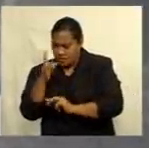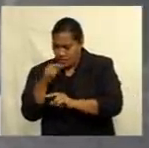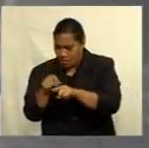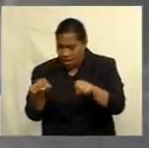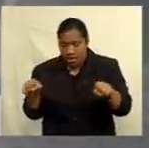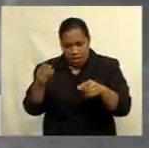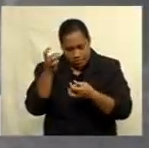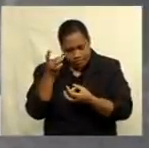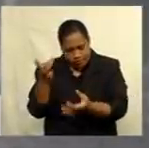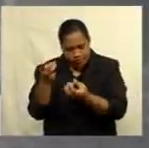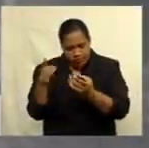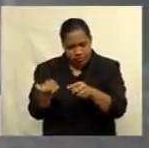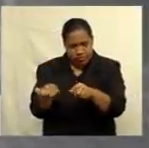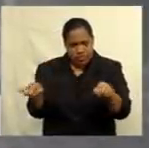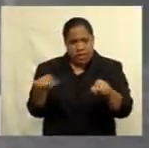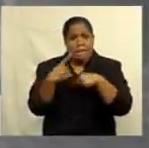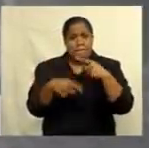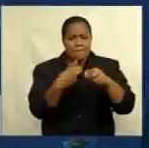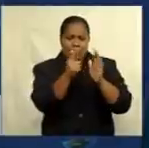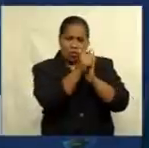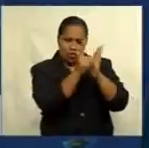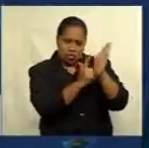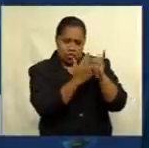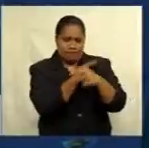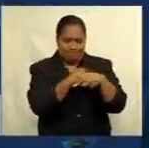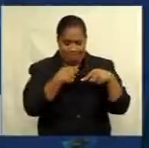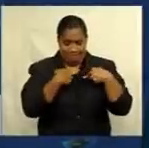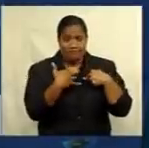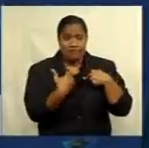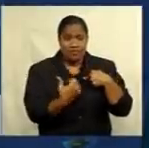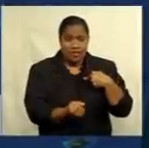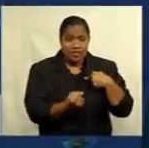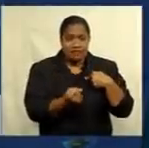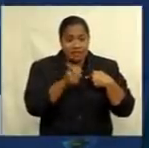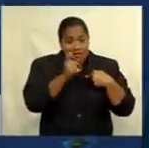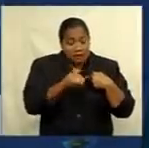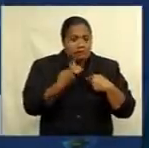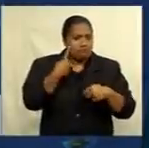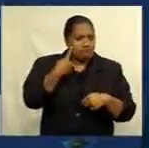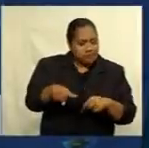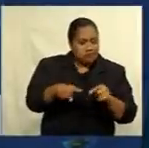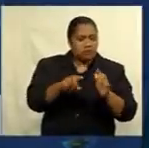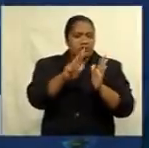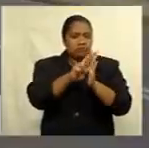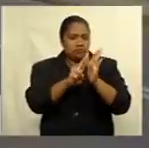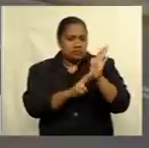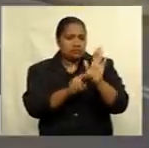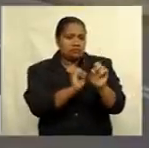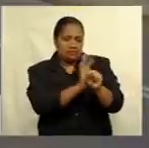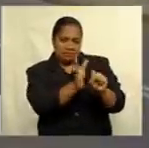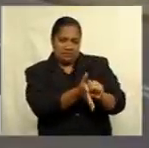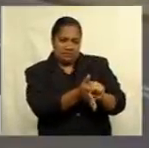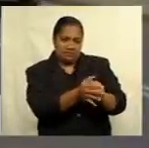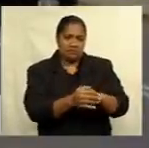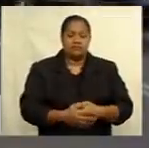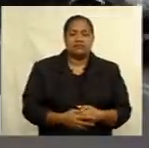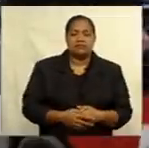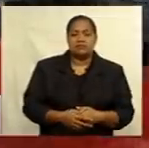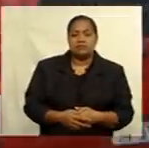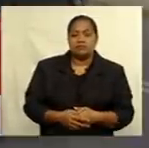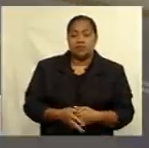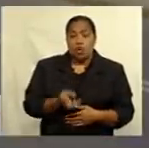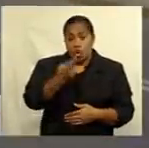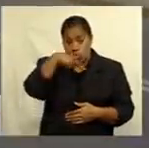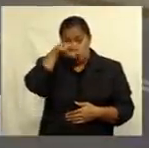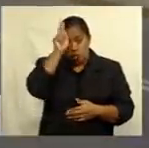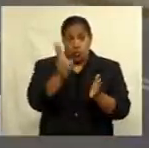on the laws that we have now in terms of breaching COVID-19 protocols. The Rokutui Nanonga